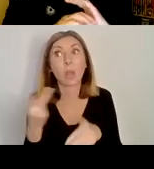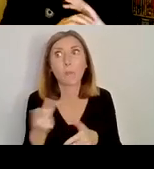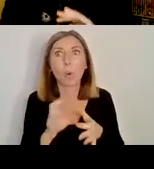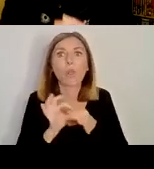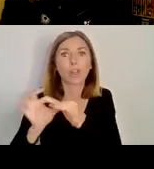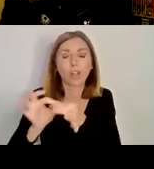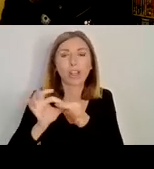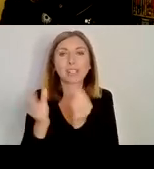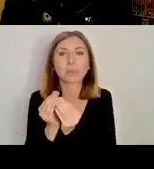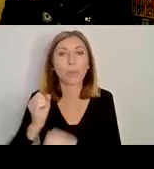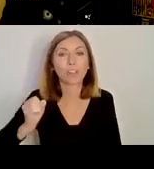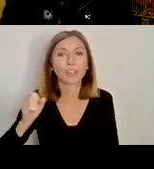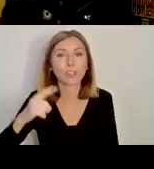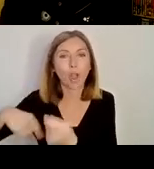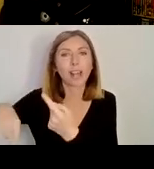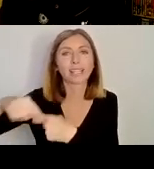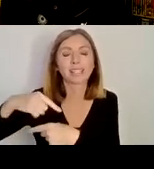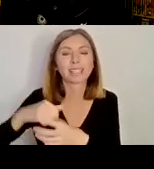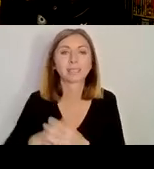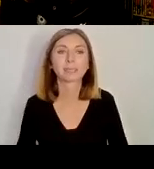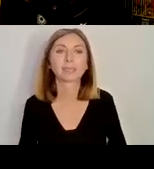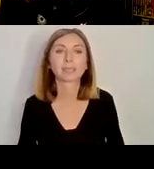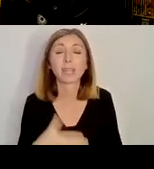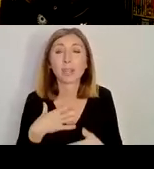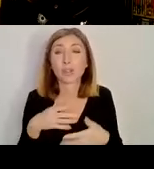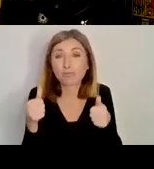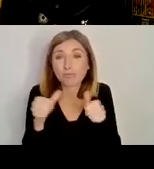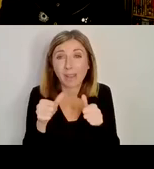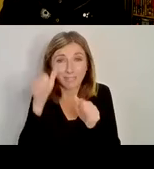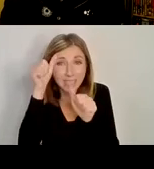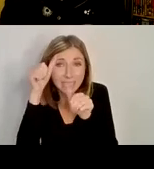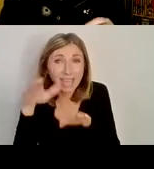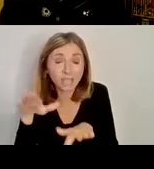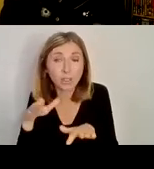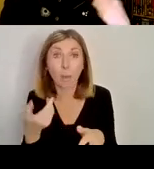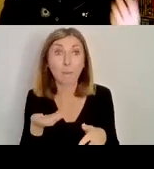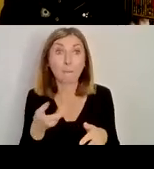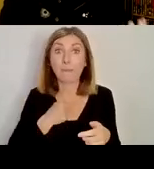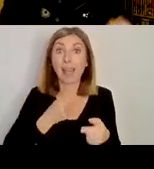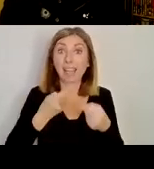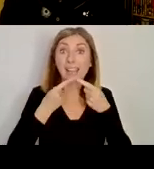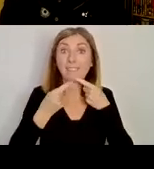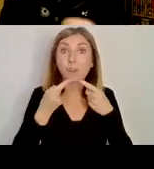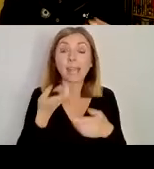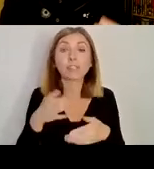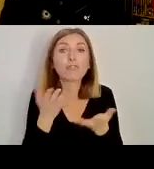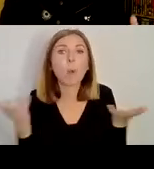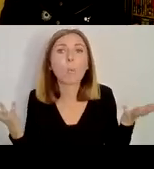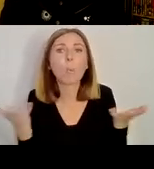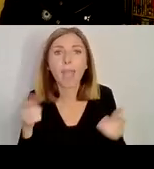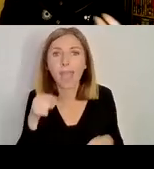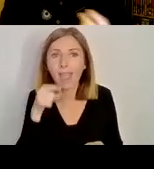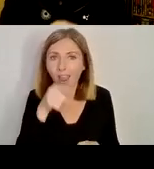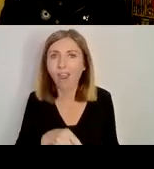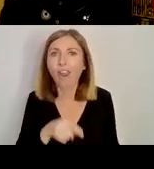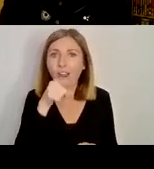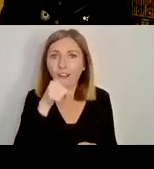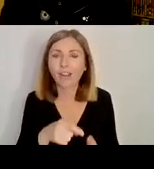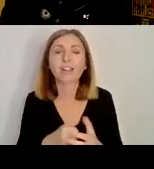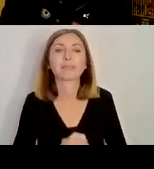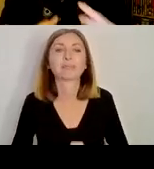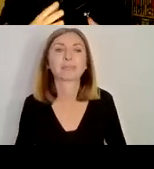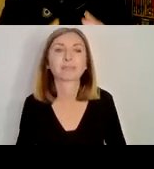I just want to say a very brief note about the sources that I'm using and just give you a sense of what they can tell us and what their limitations are as well.